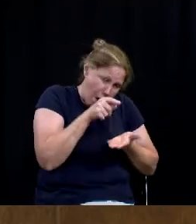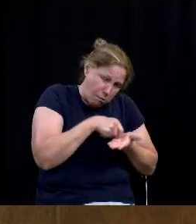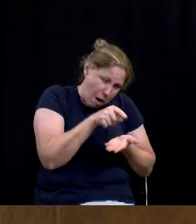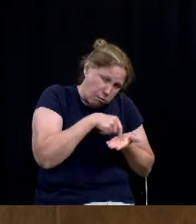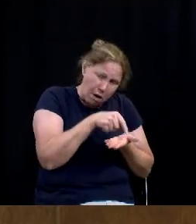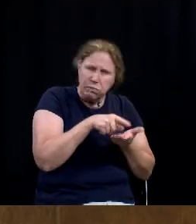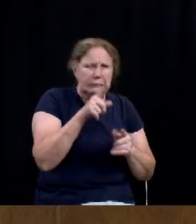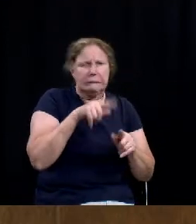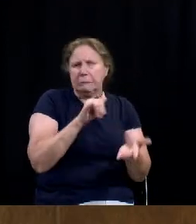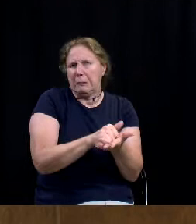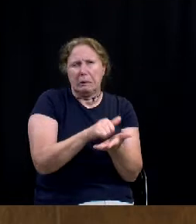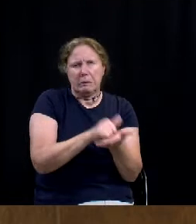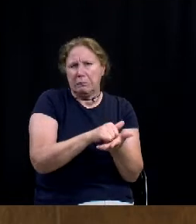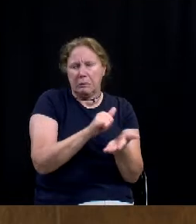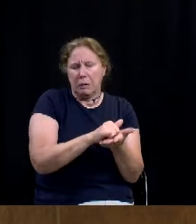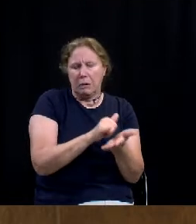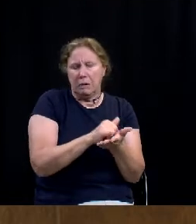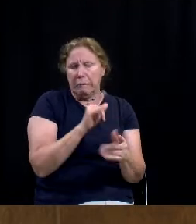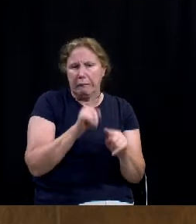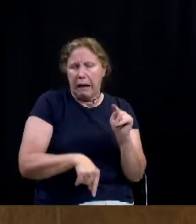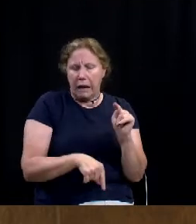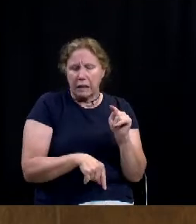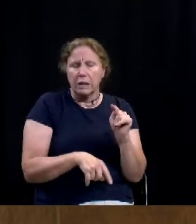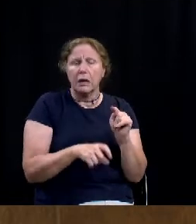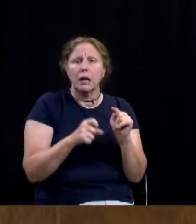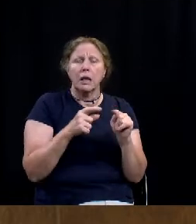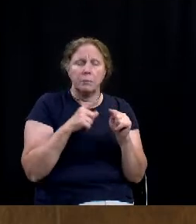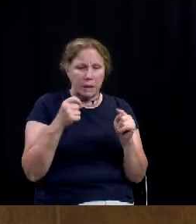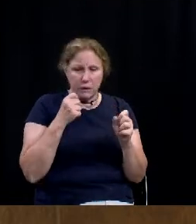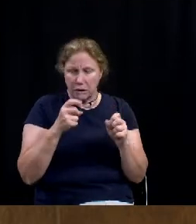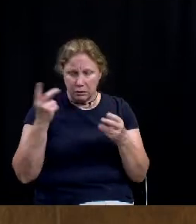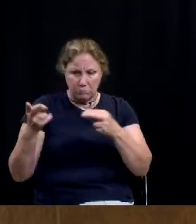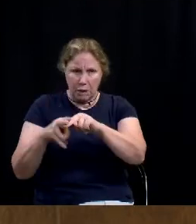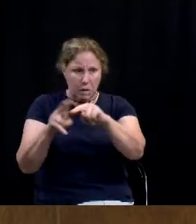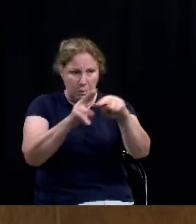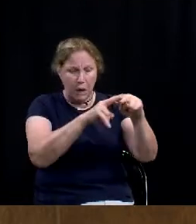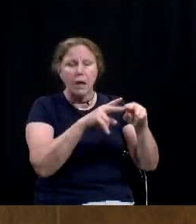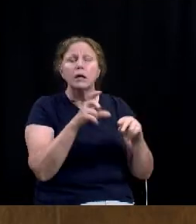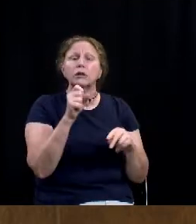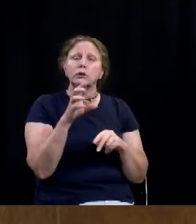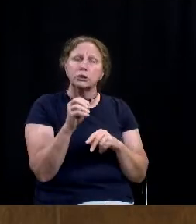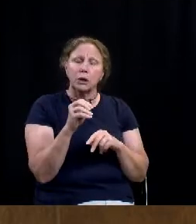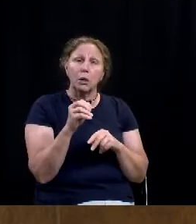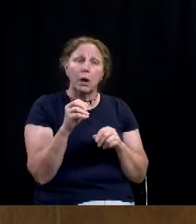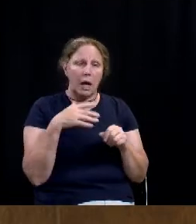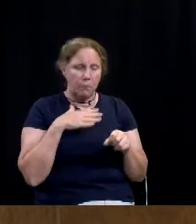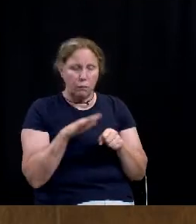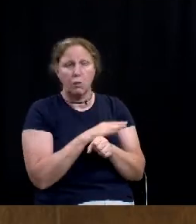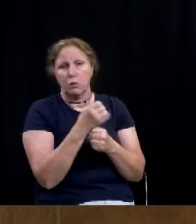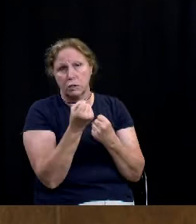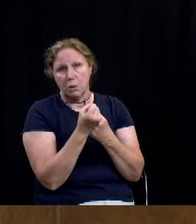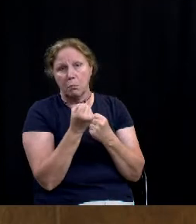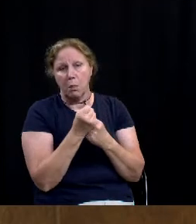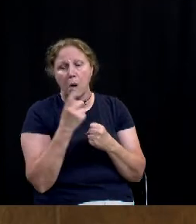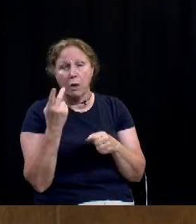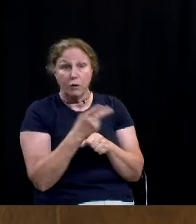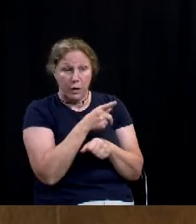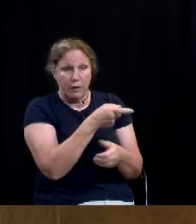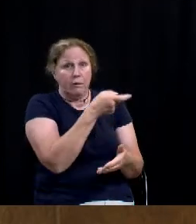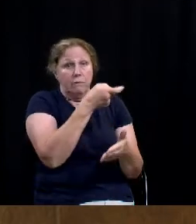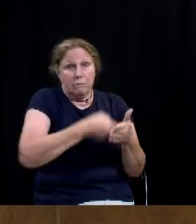solely going forward as we're experiencing this growth. So in full and total support of impact fees